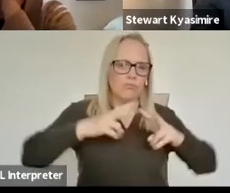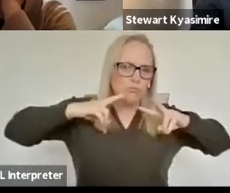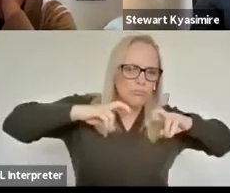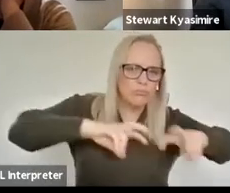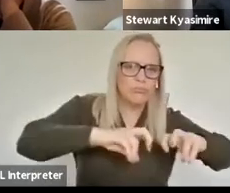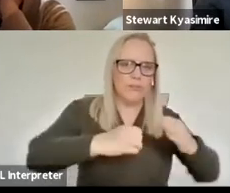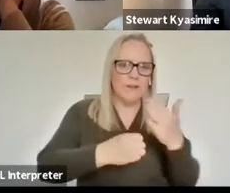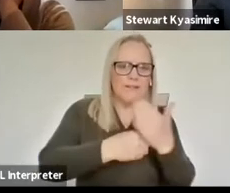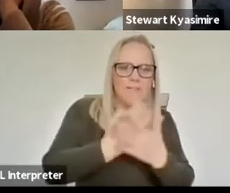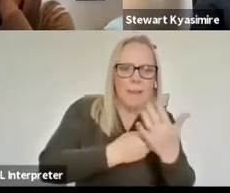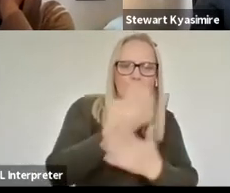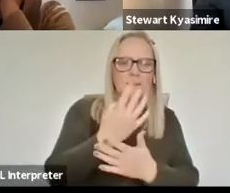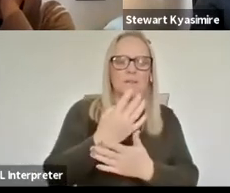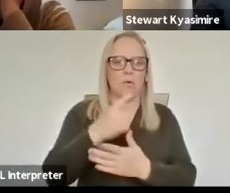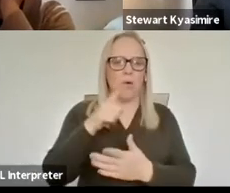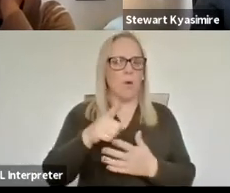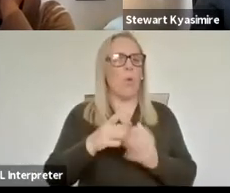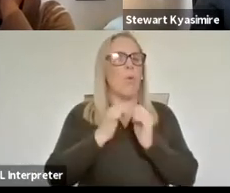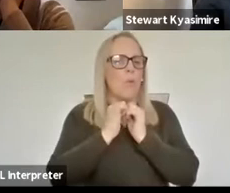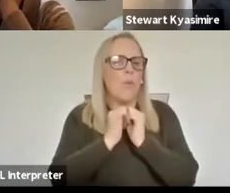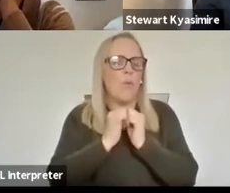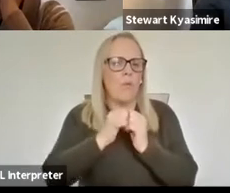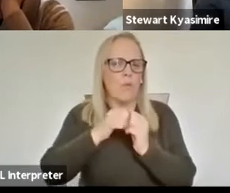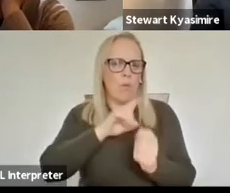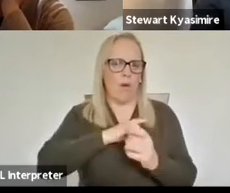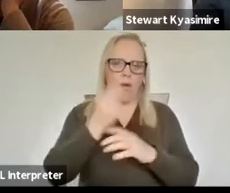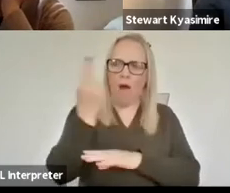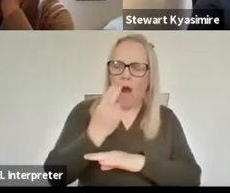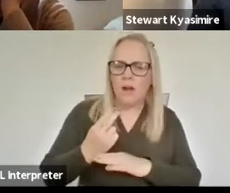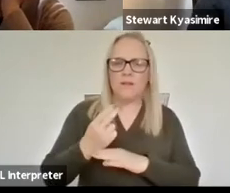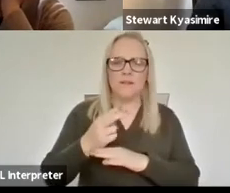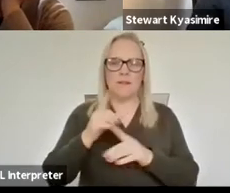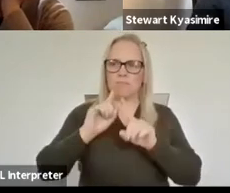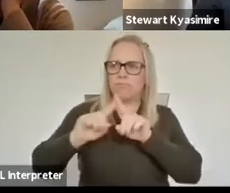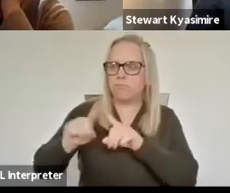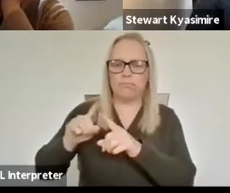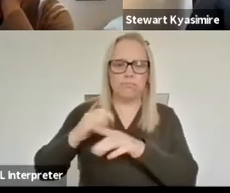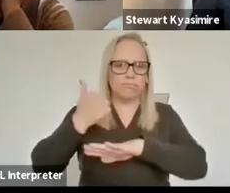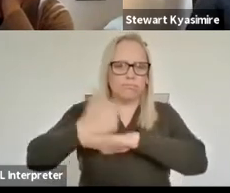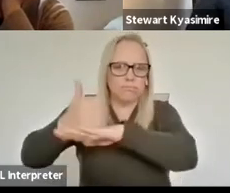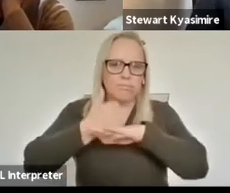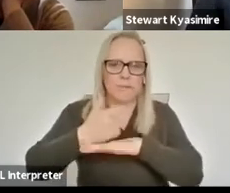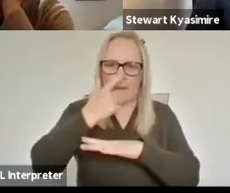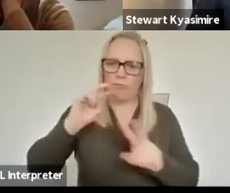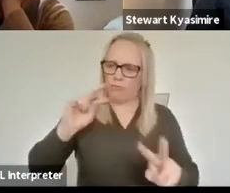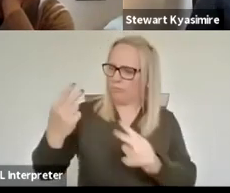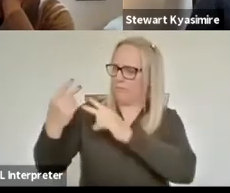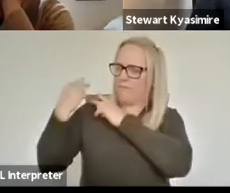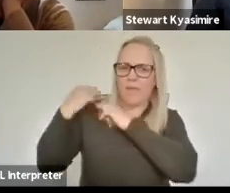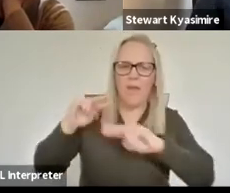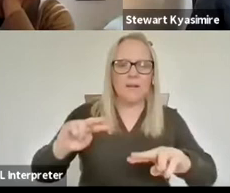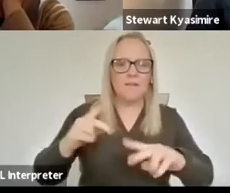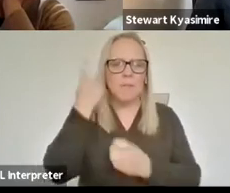space to help artists and arts organisations reflect on how to adjust their practice in the wake of the pandemic and experiment with ways